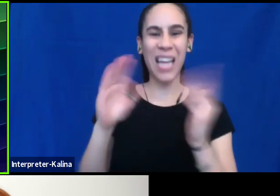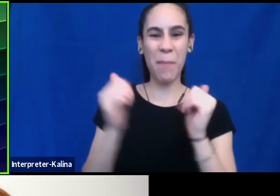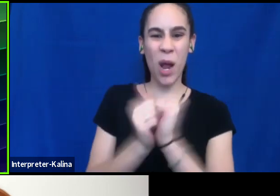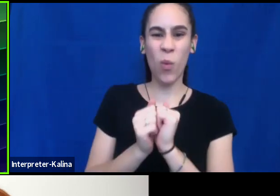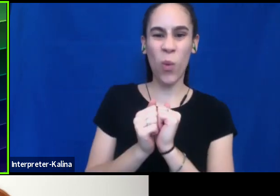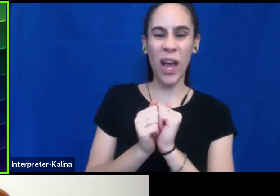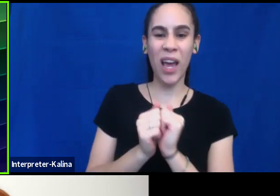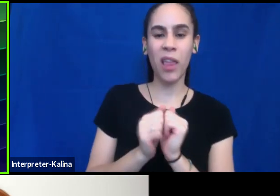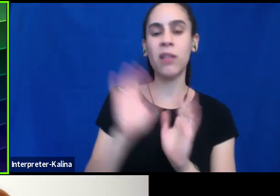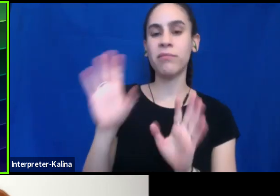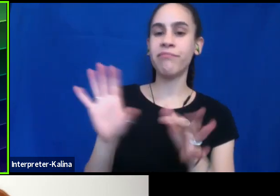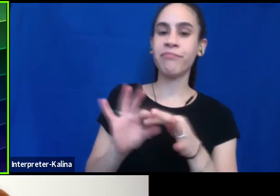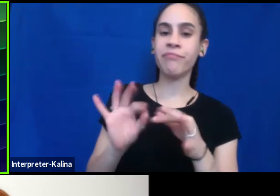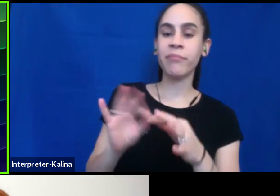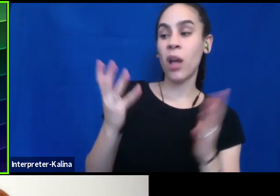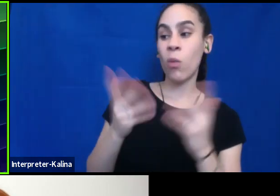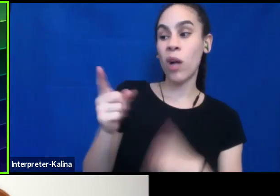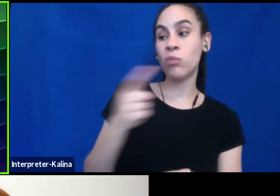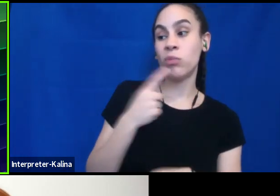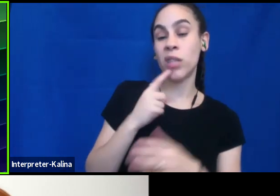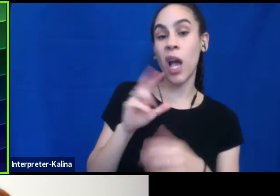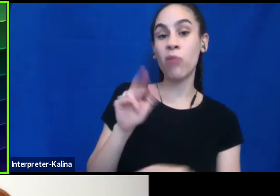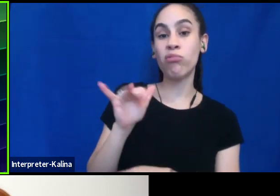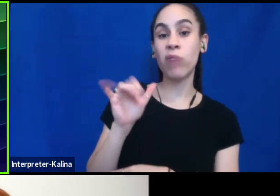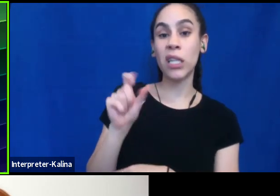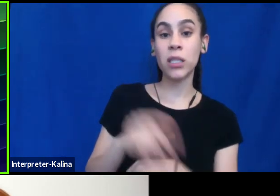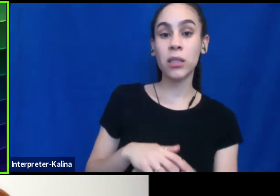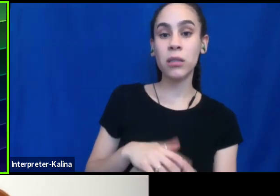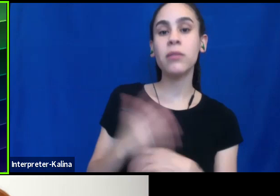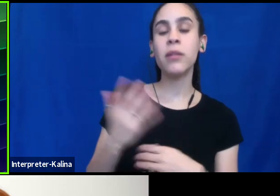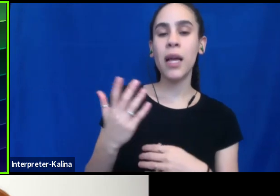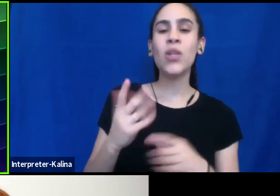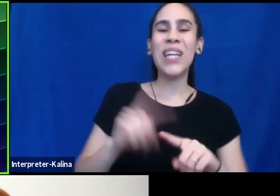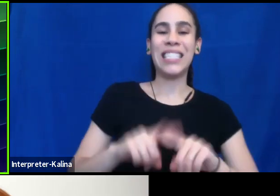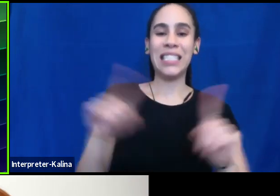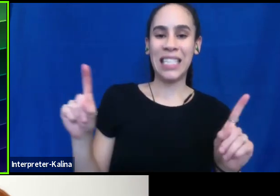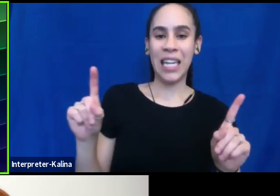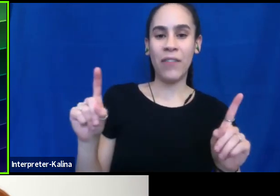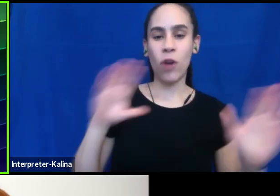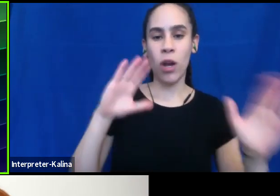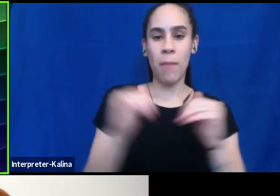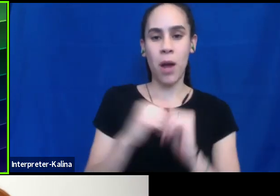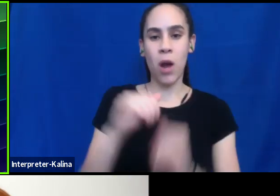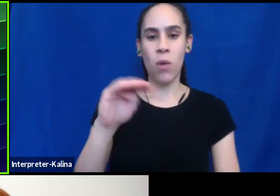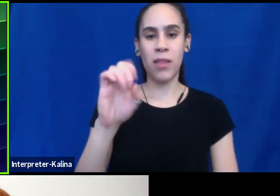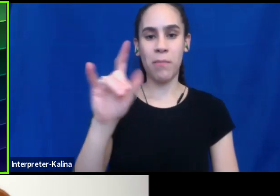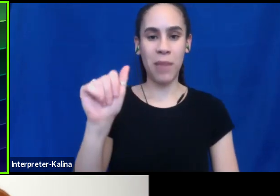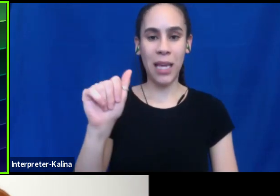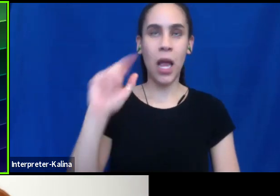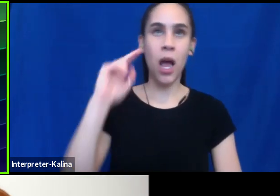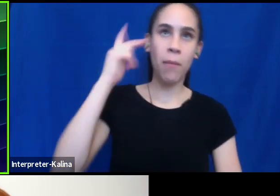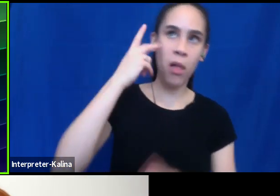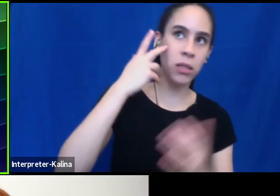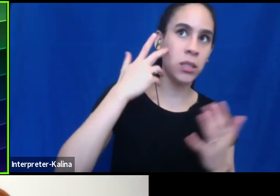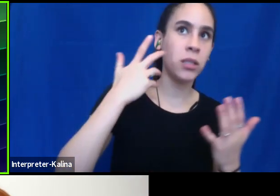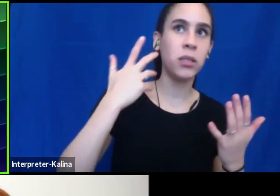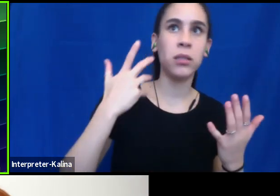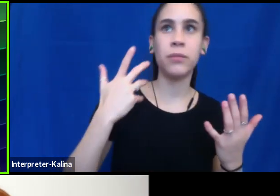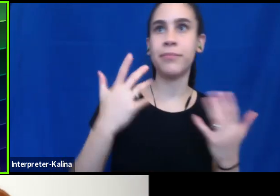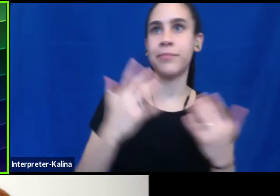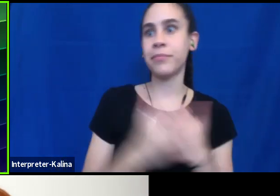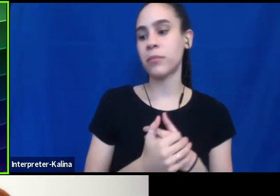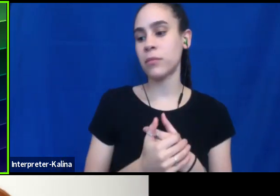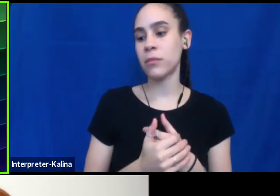really different setting than, um, than media, than, than politics, than, um,